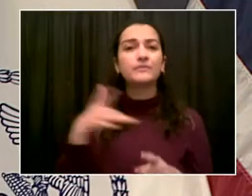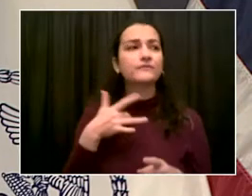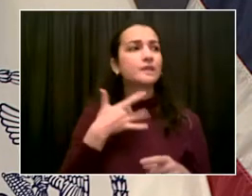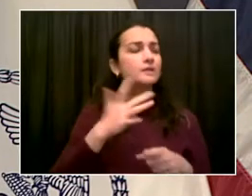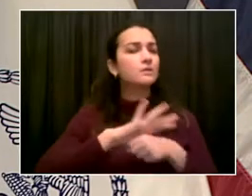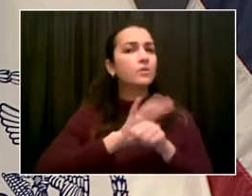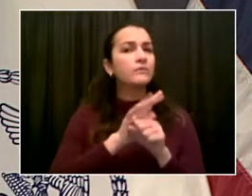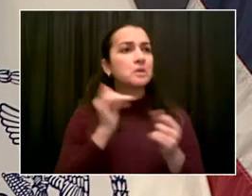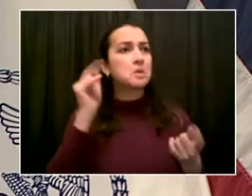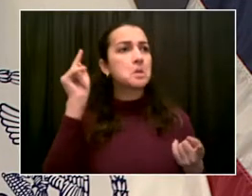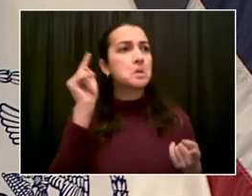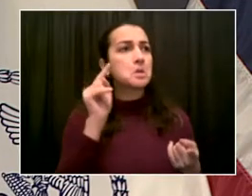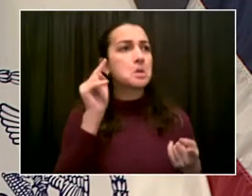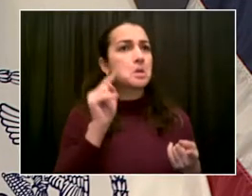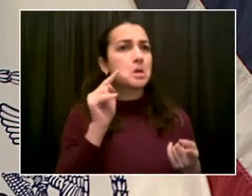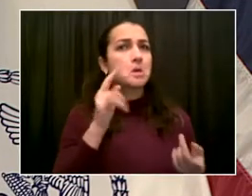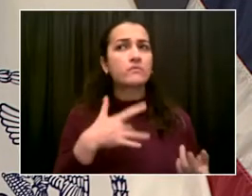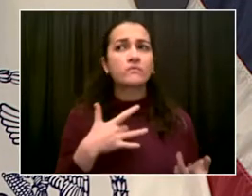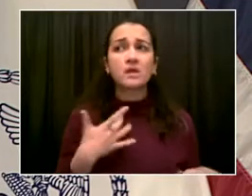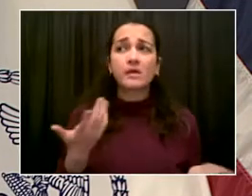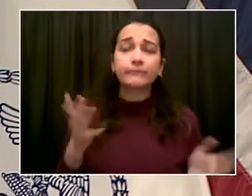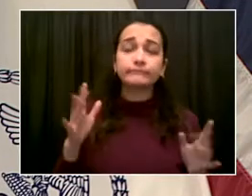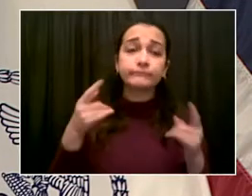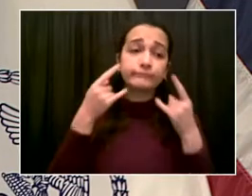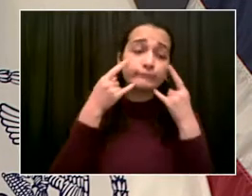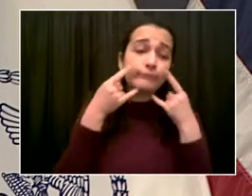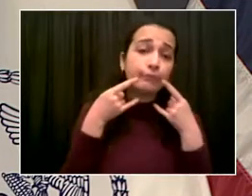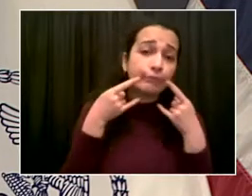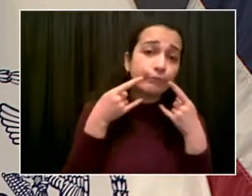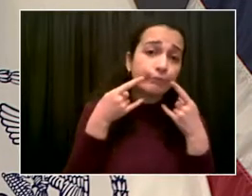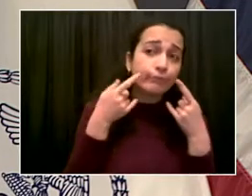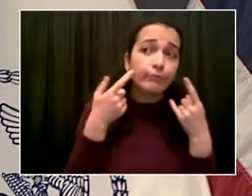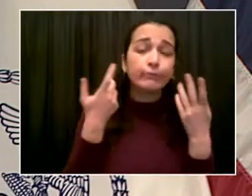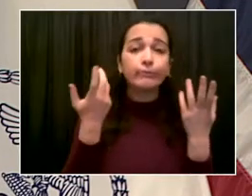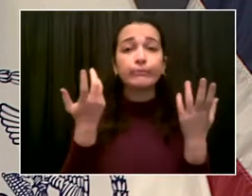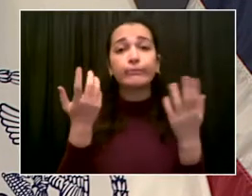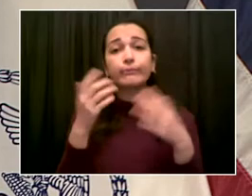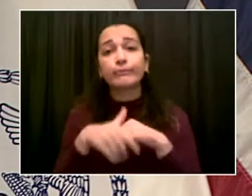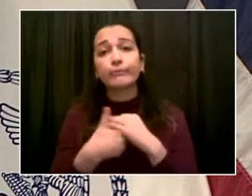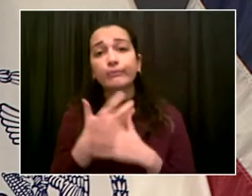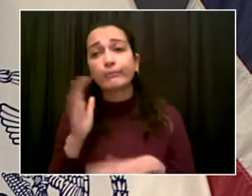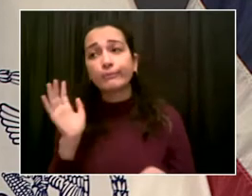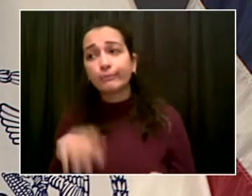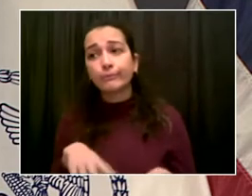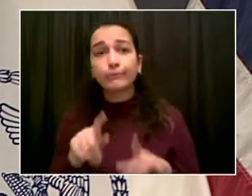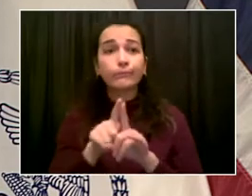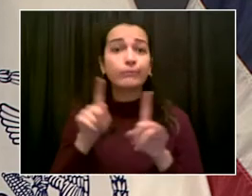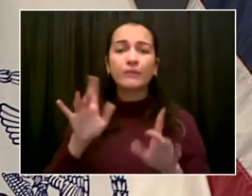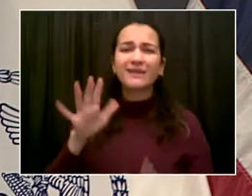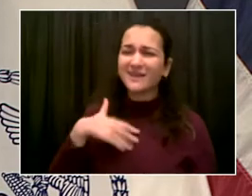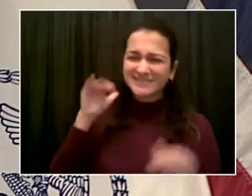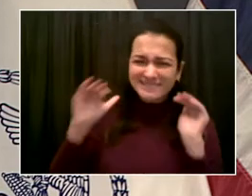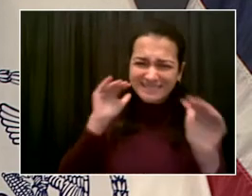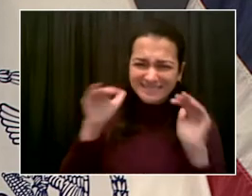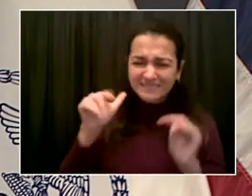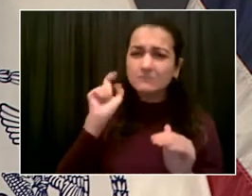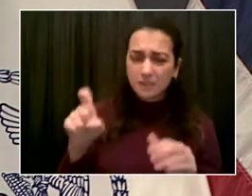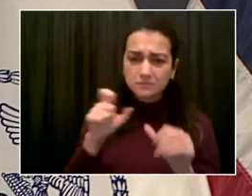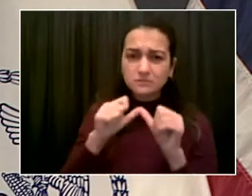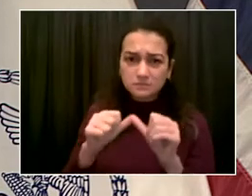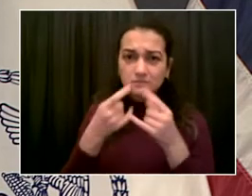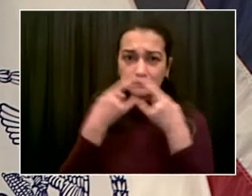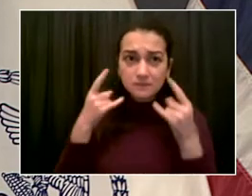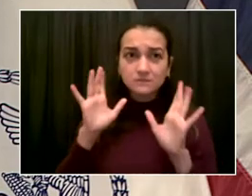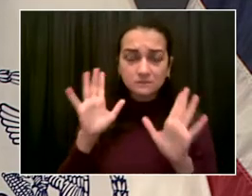clear this is a smart thing to do at this point. Dr. Choksi. Thank you, sir. And yes, that's exactly right, Dana.